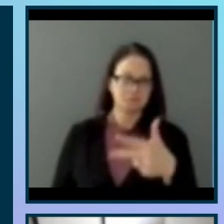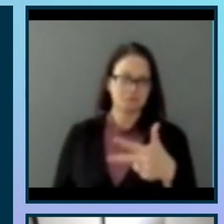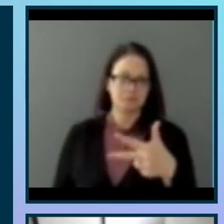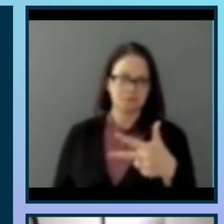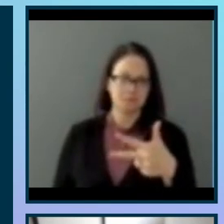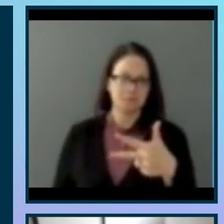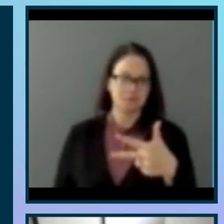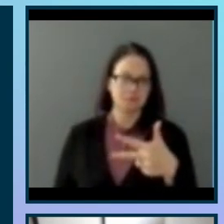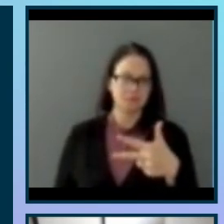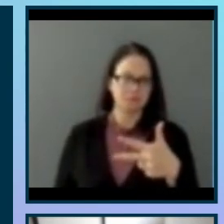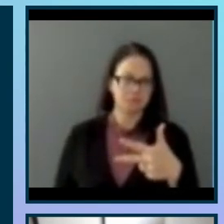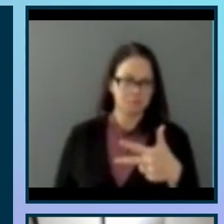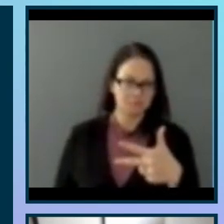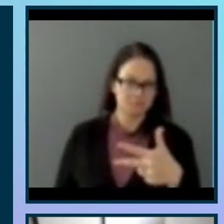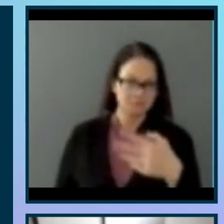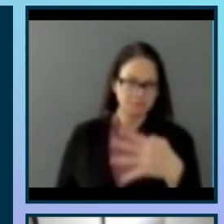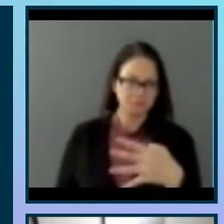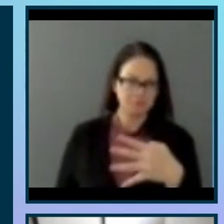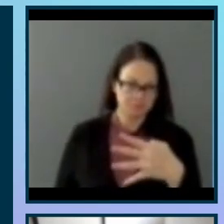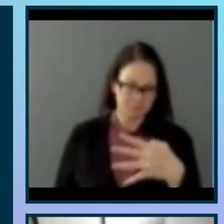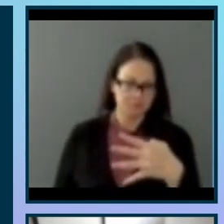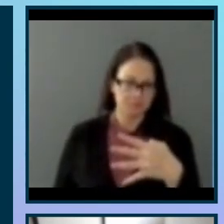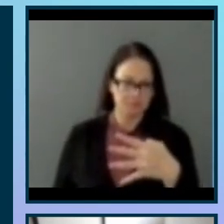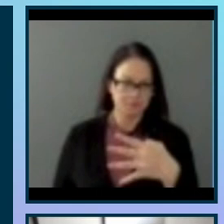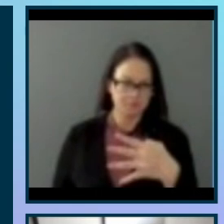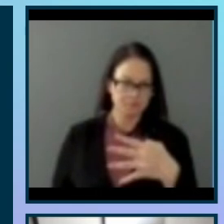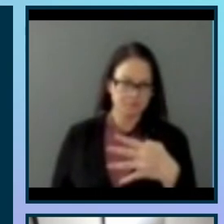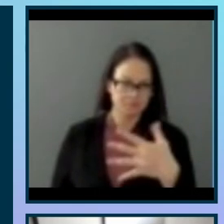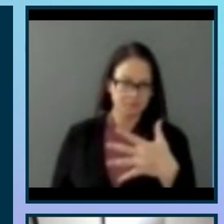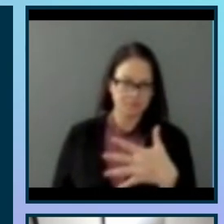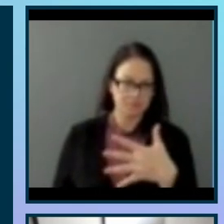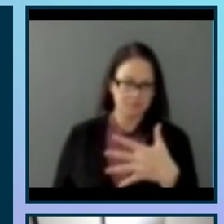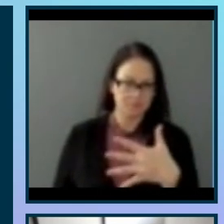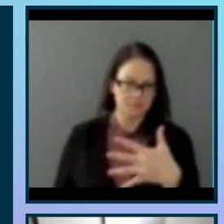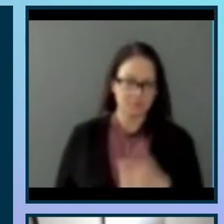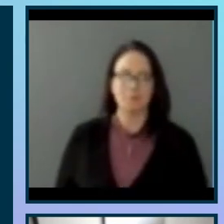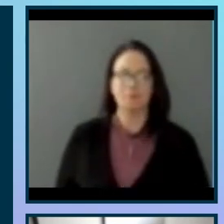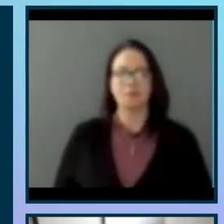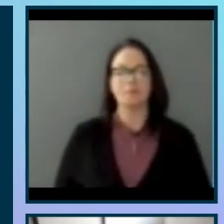placed over images, unclear or ambiguous text and difficult to find information.